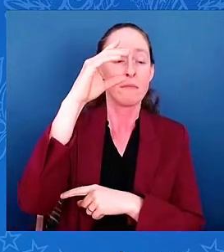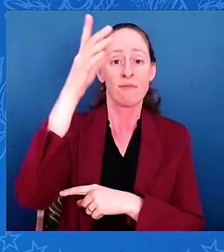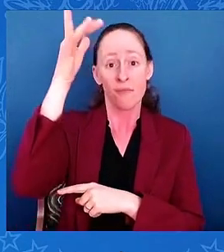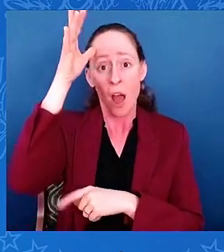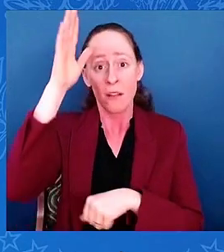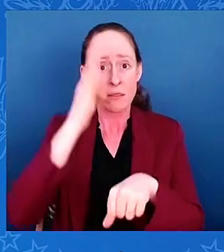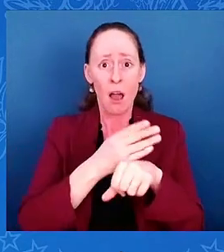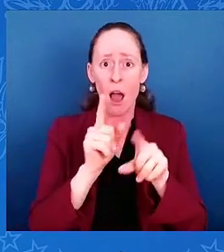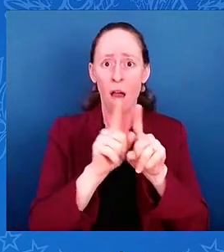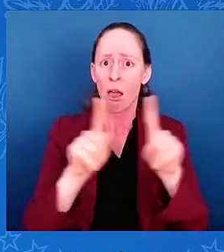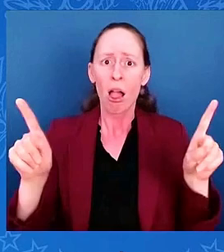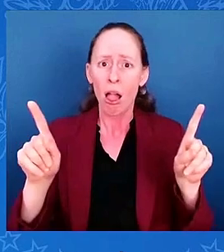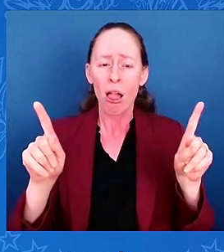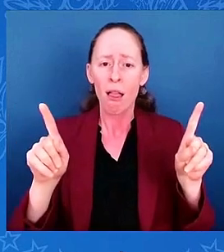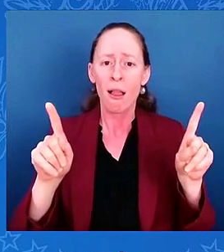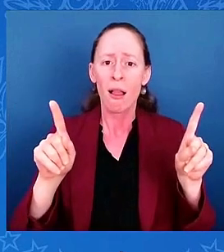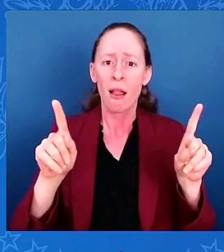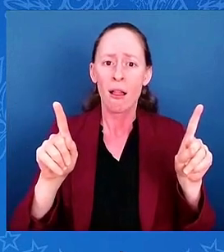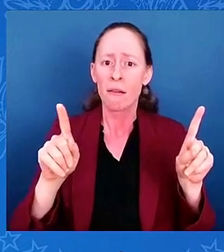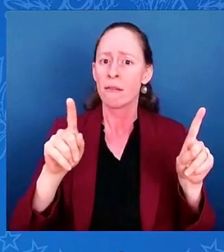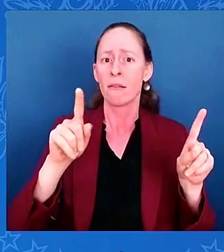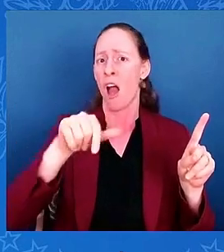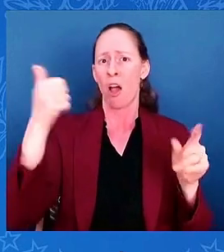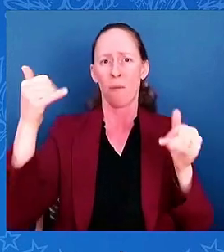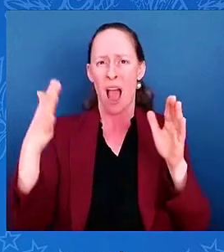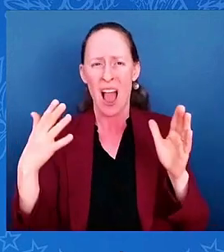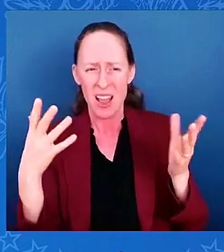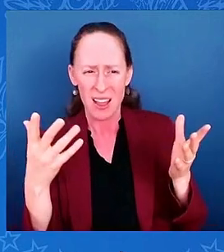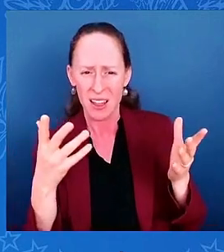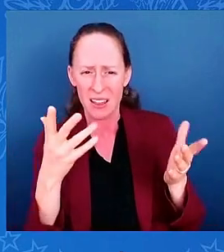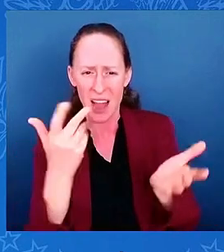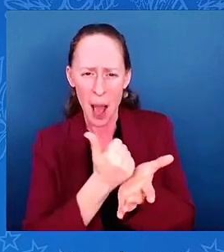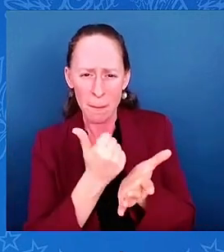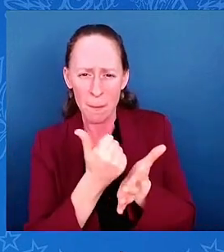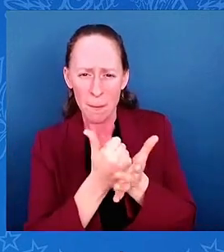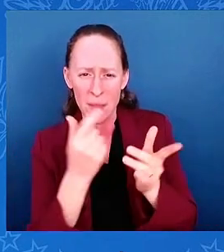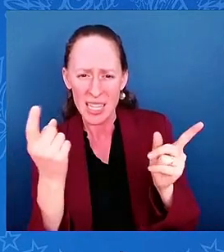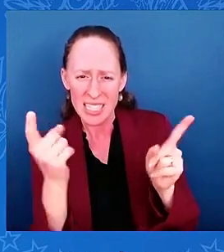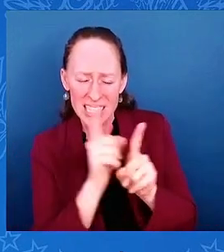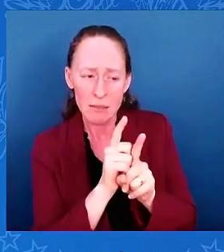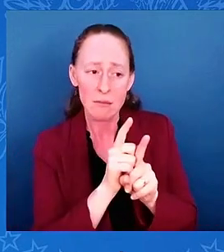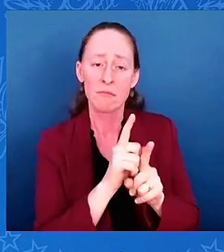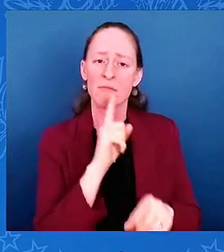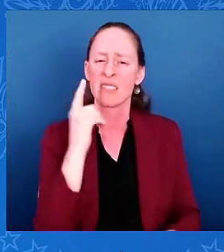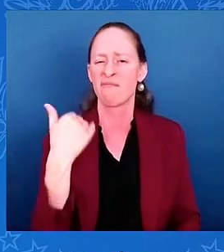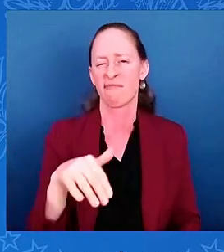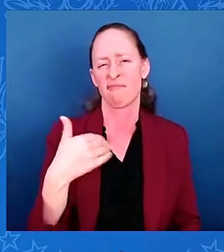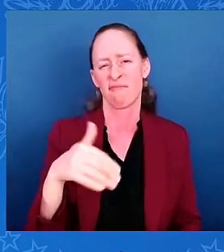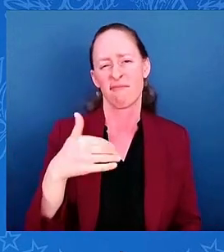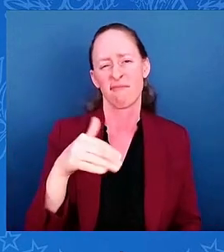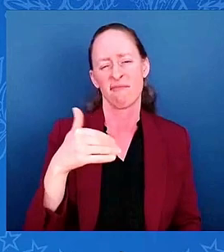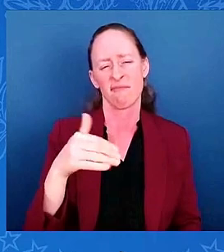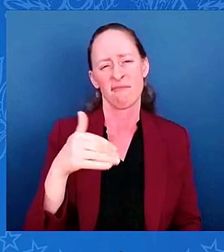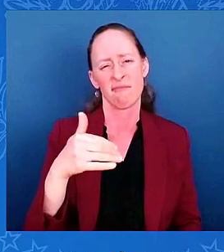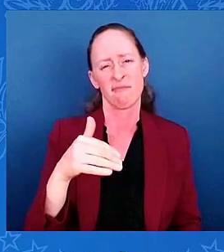be an athlete for only so long, but you can be a great human being for the rest of your life. And Clyde is exceptional.